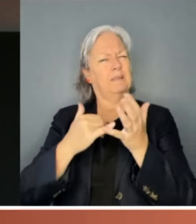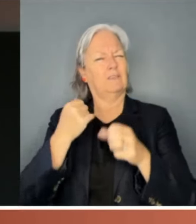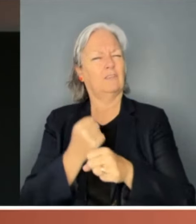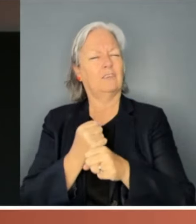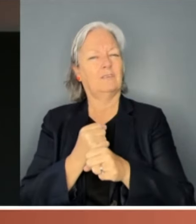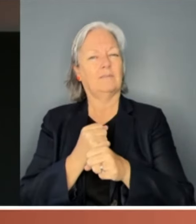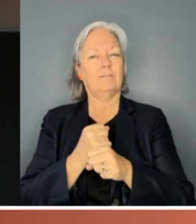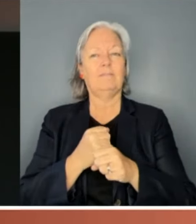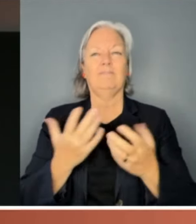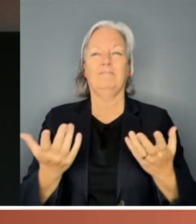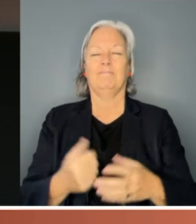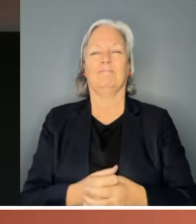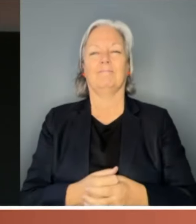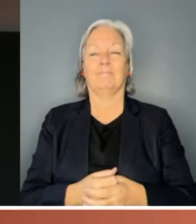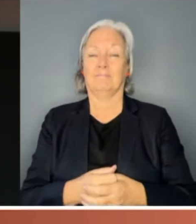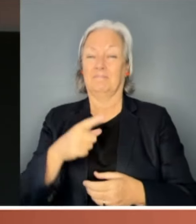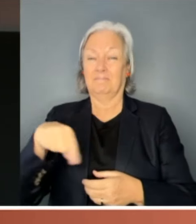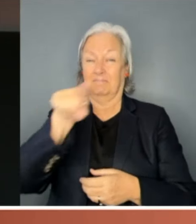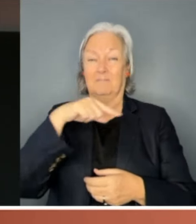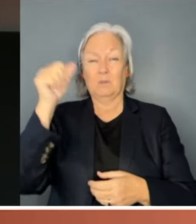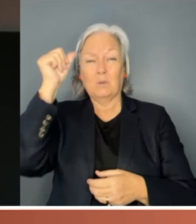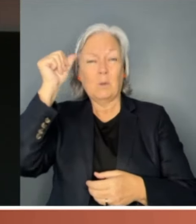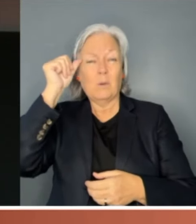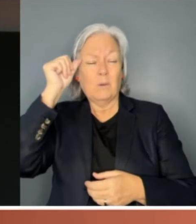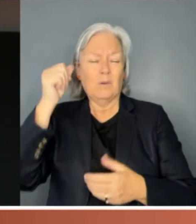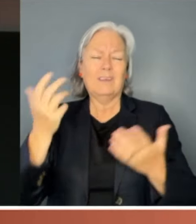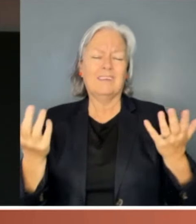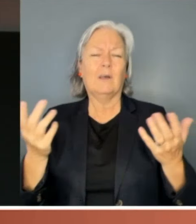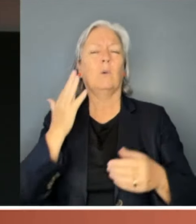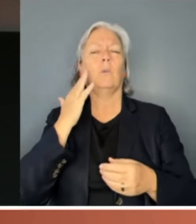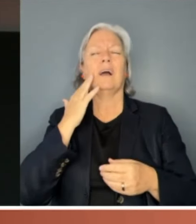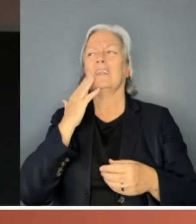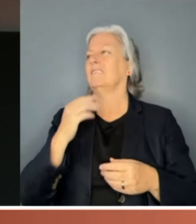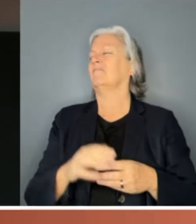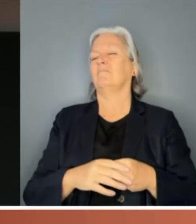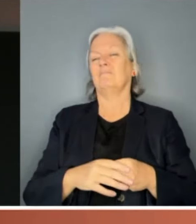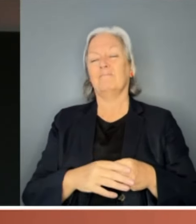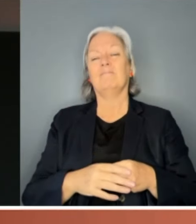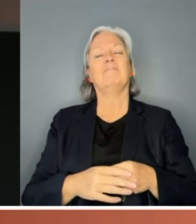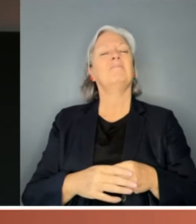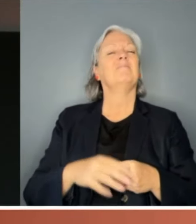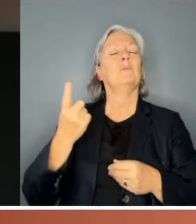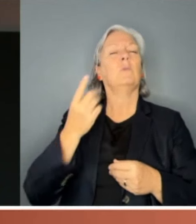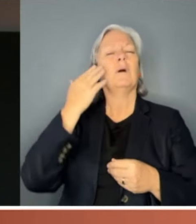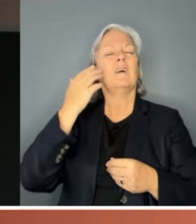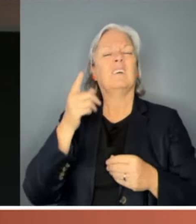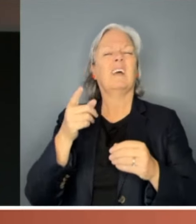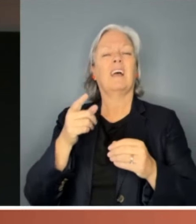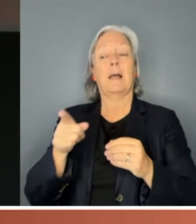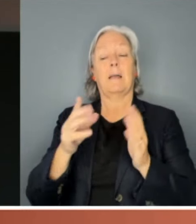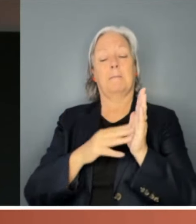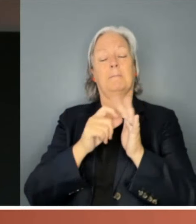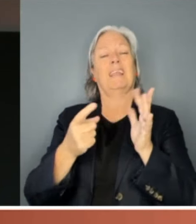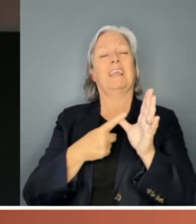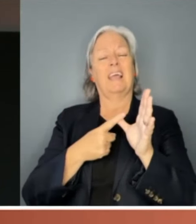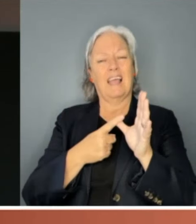consequence to any of us, except it is when Tudge's former mistress, who doubled as his media advisor, went public